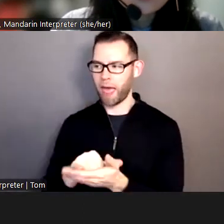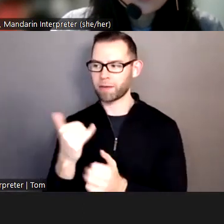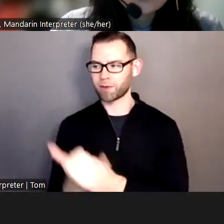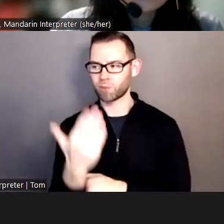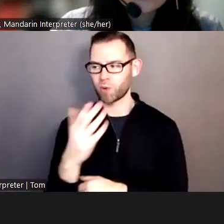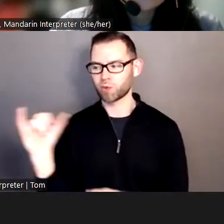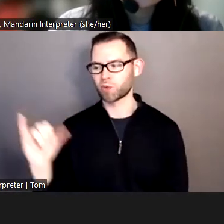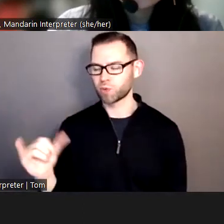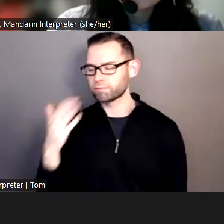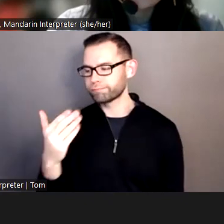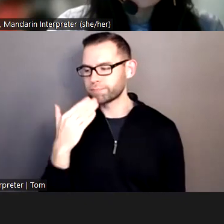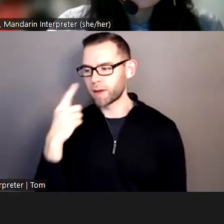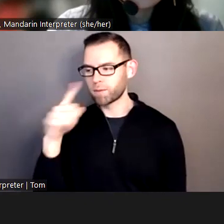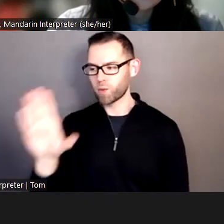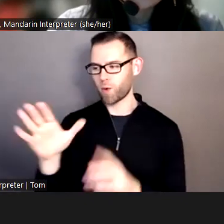for those comments. Yes.